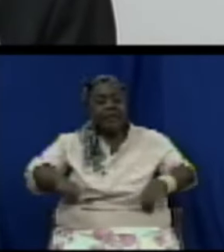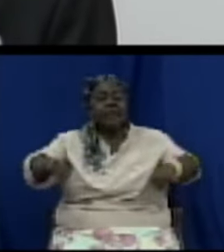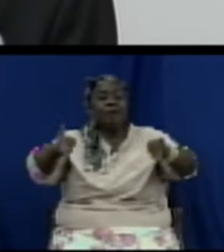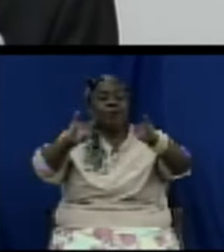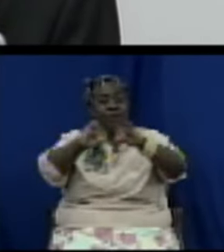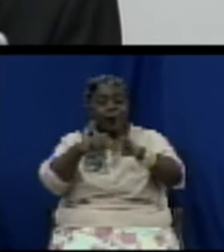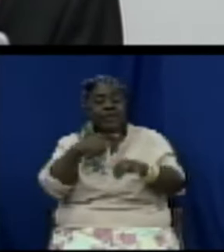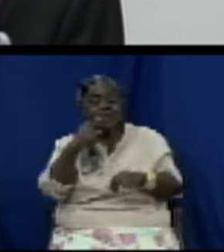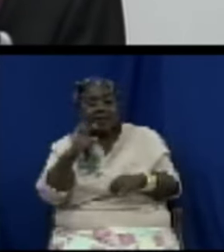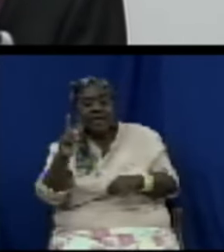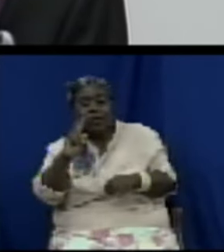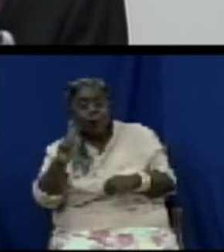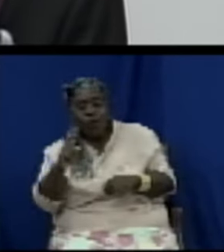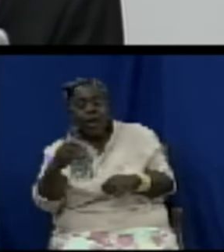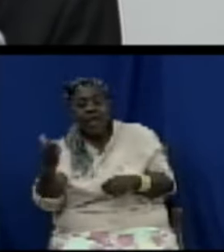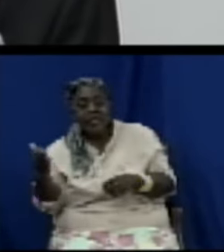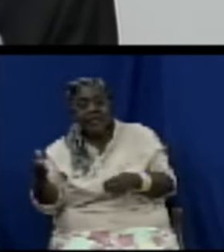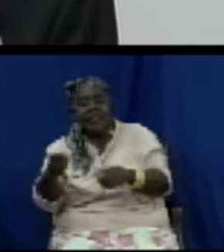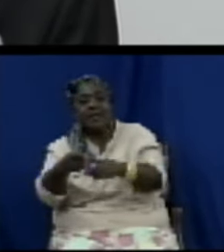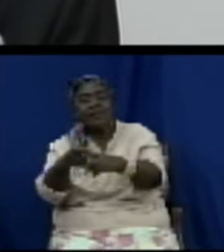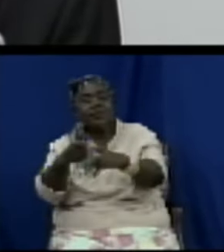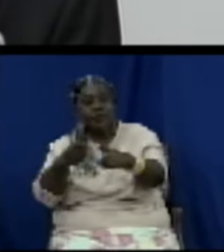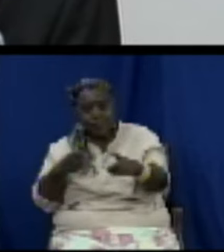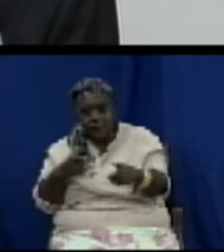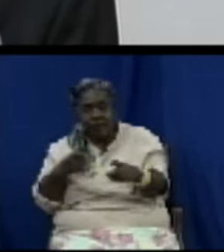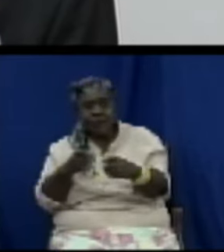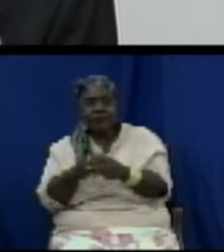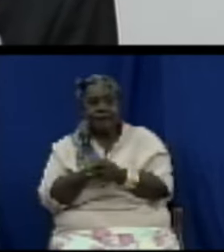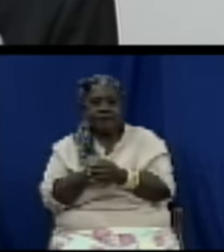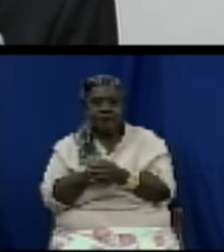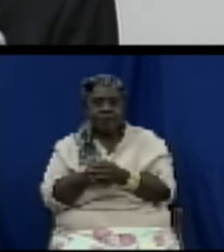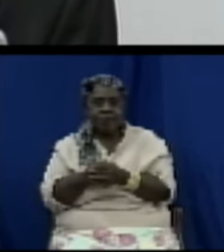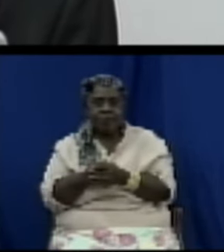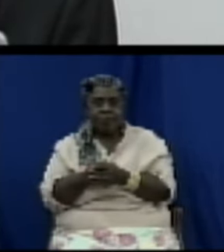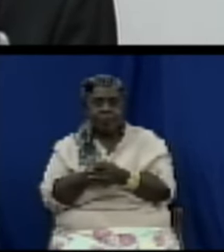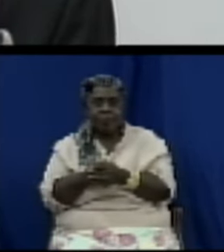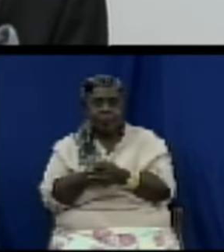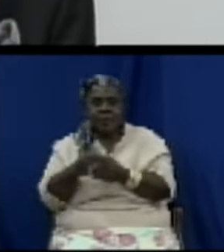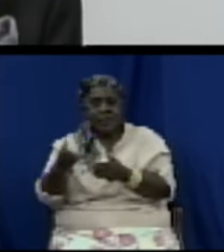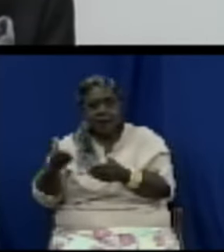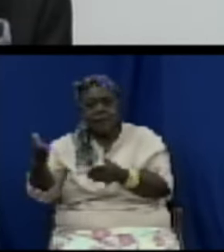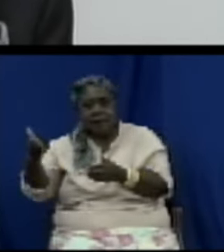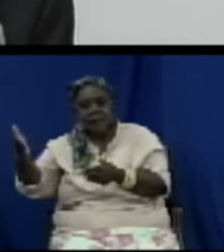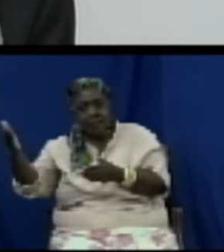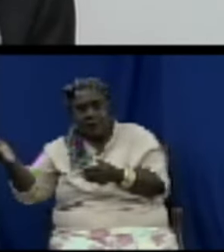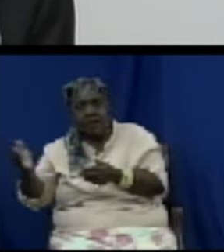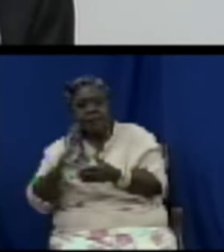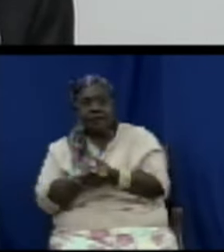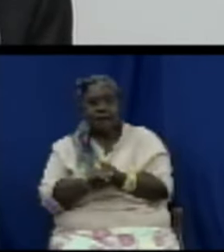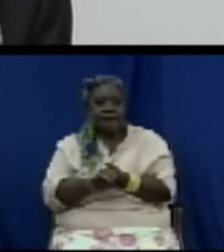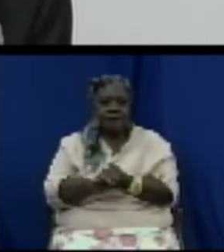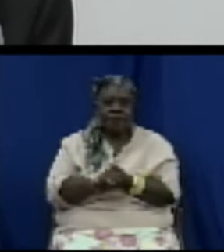it came from the terms etc of the goods being sold